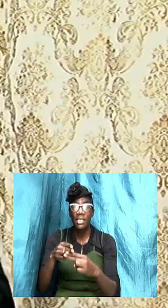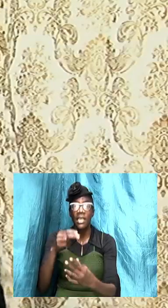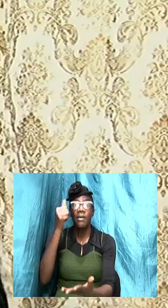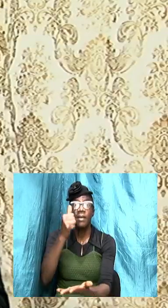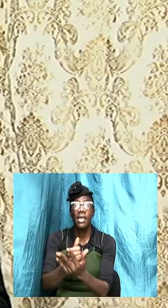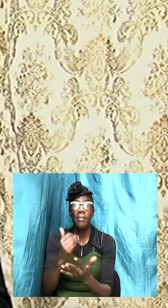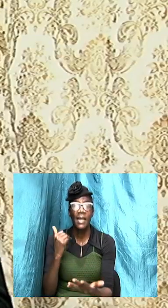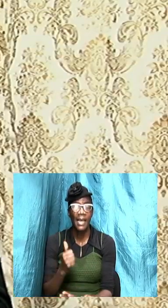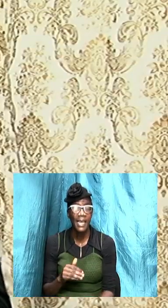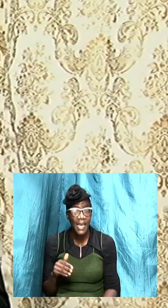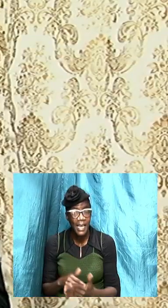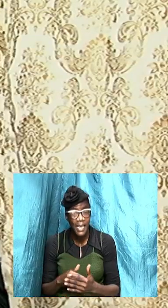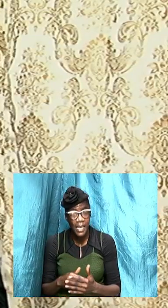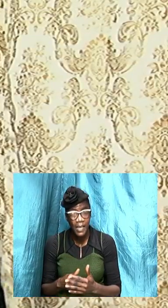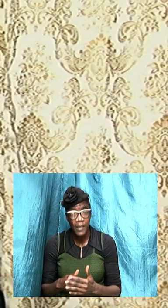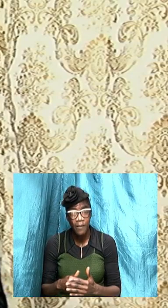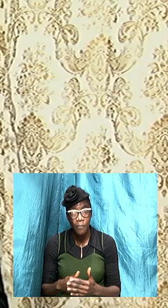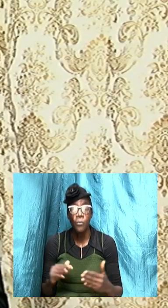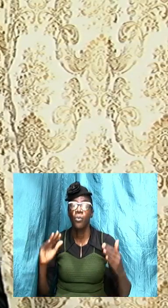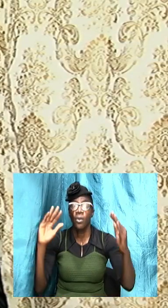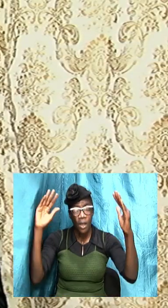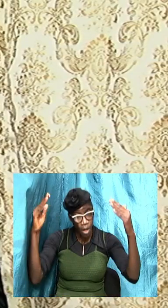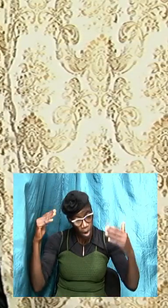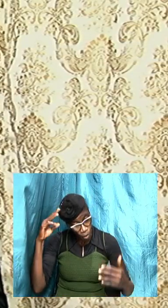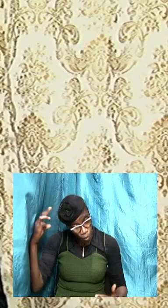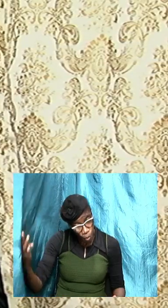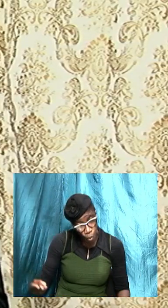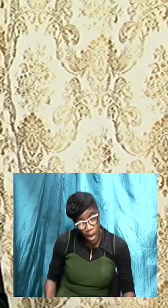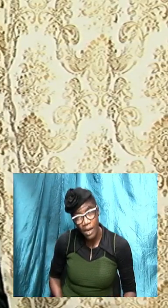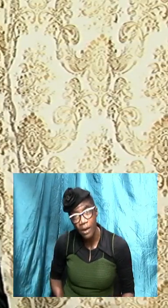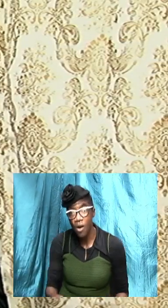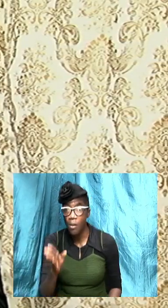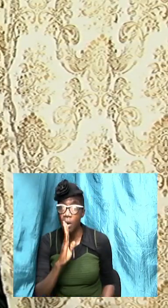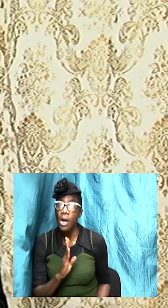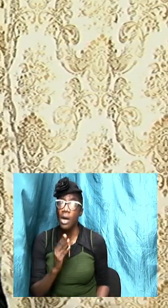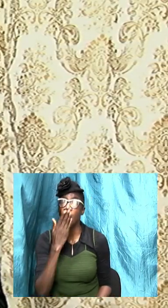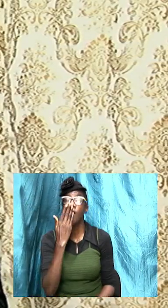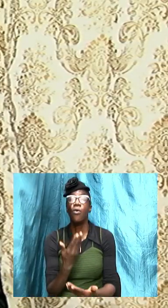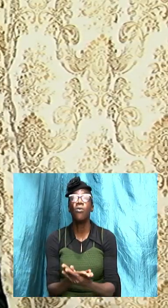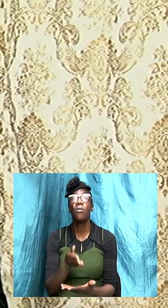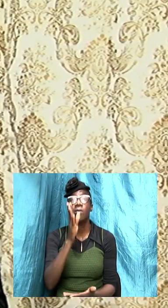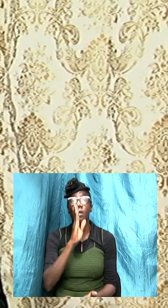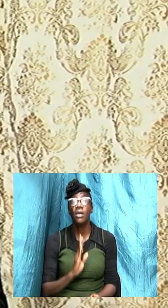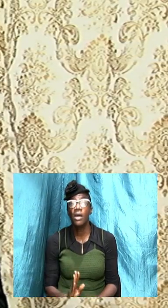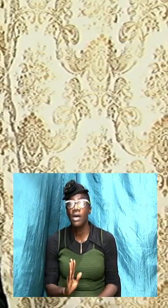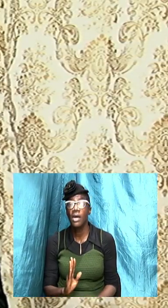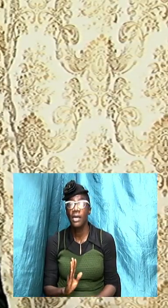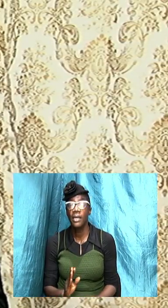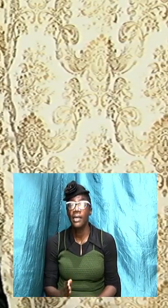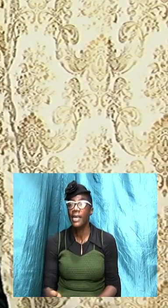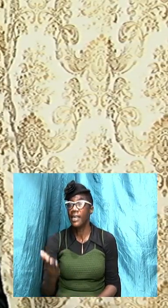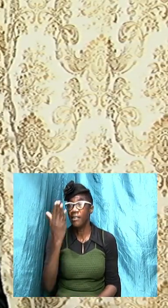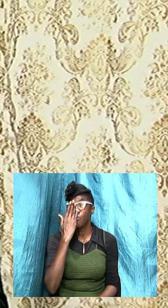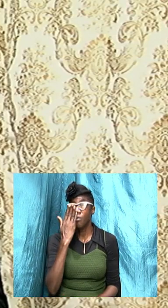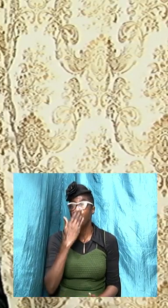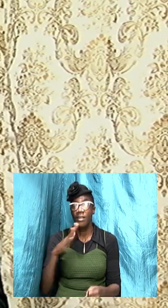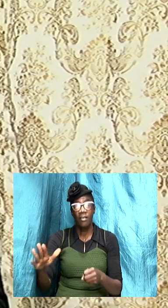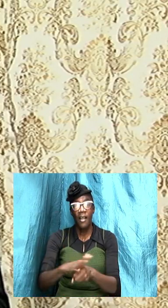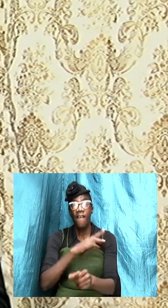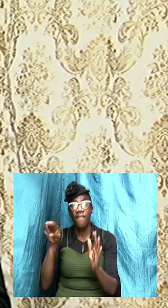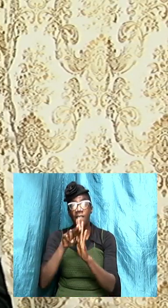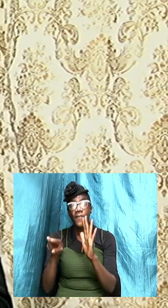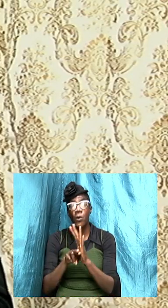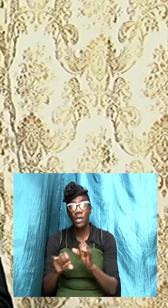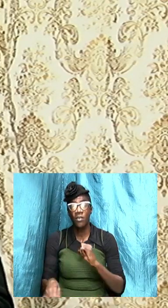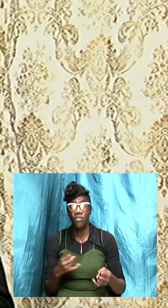again again again let me say welcome you know you know God is such a good God and in his present there is fullness of joy and at his